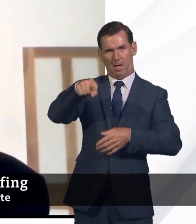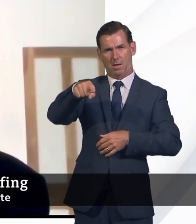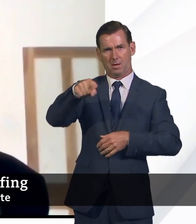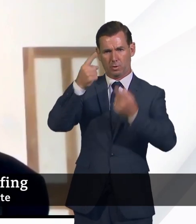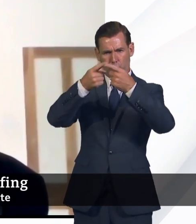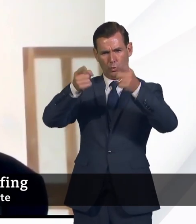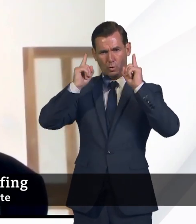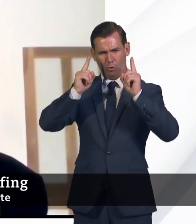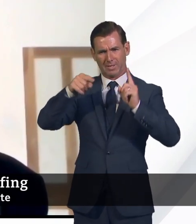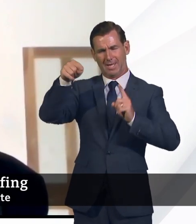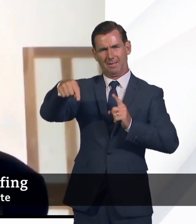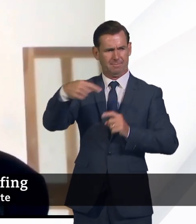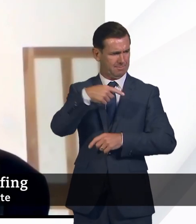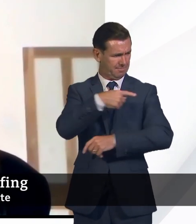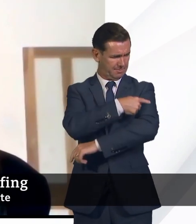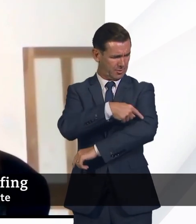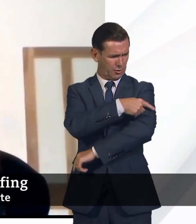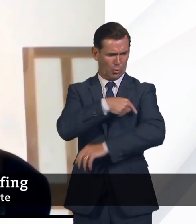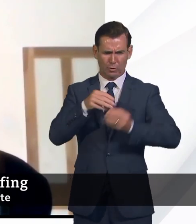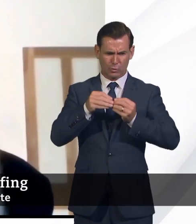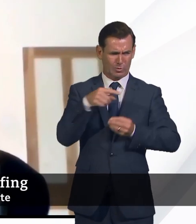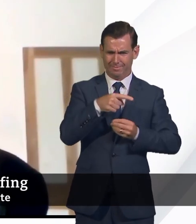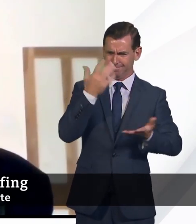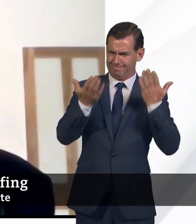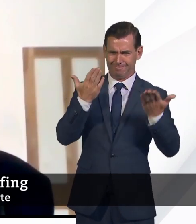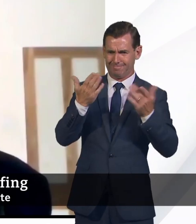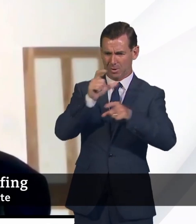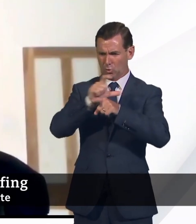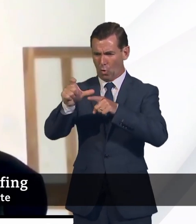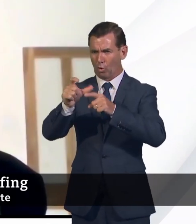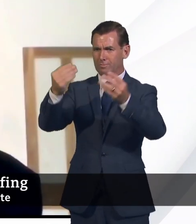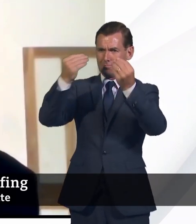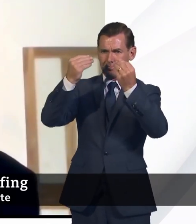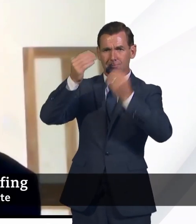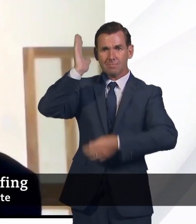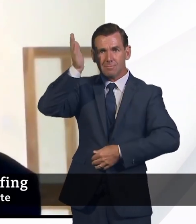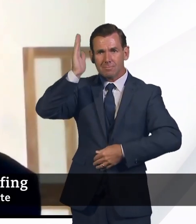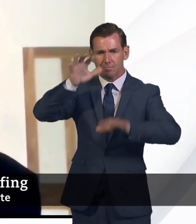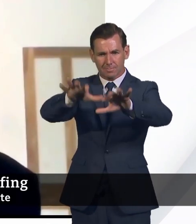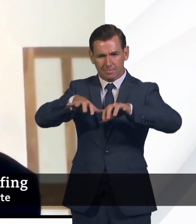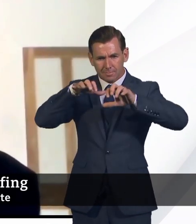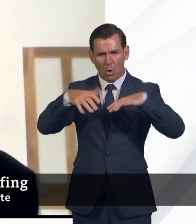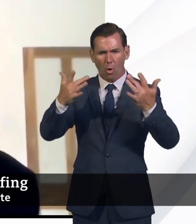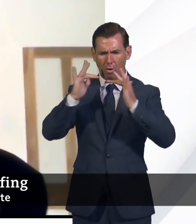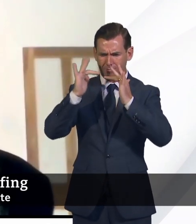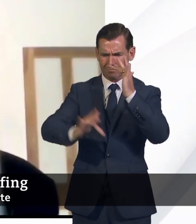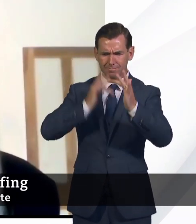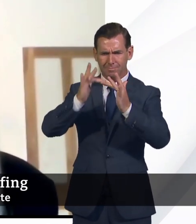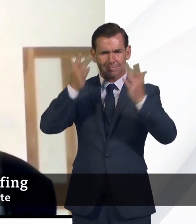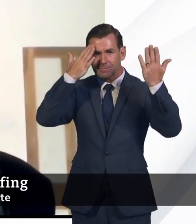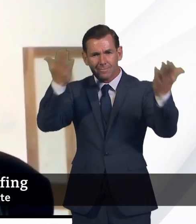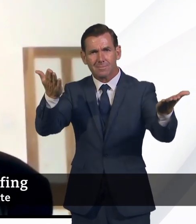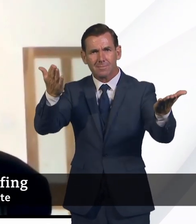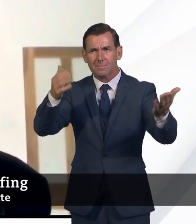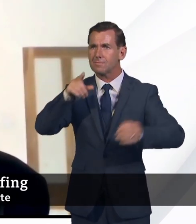not sure what their course is, what shape their courses are going to take from September. When are they going to get clarity